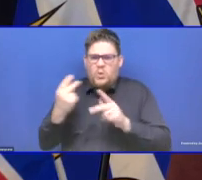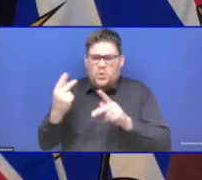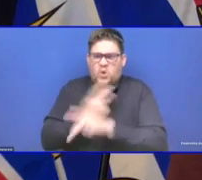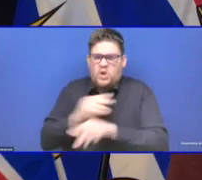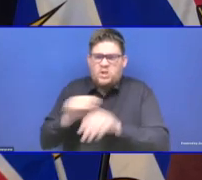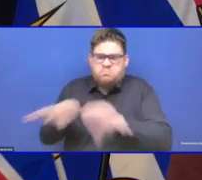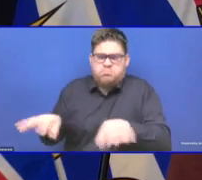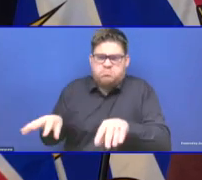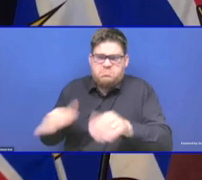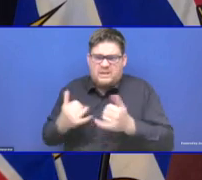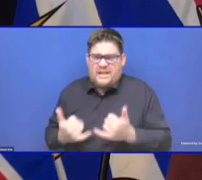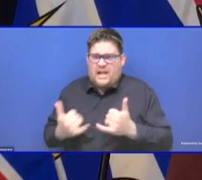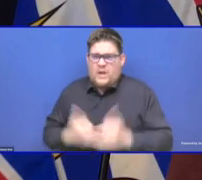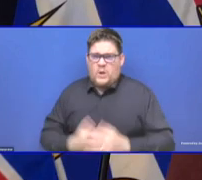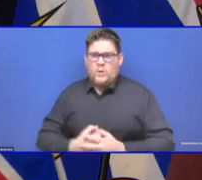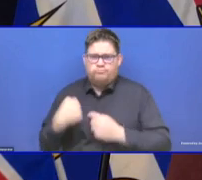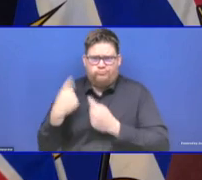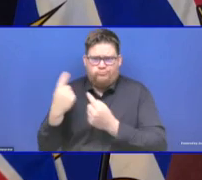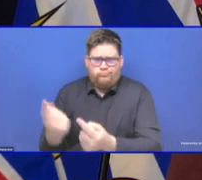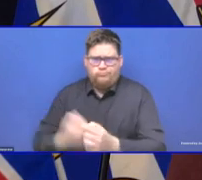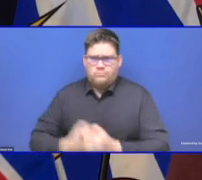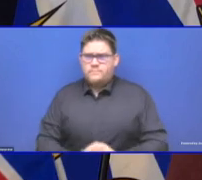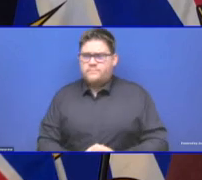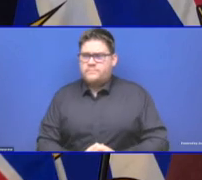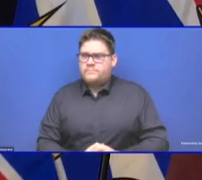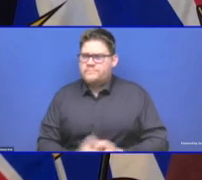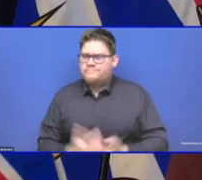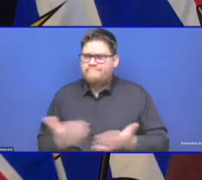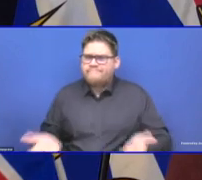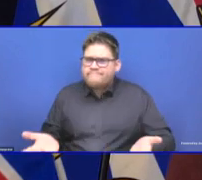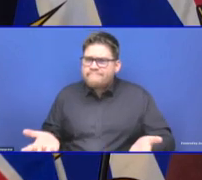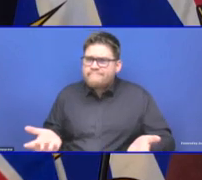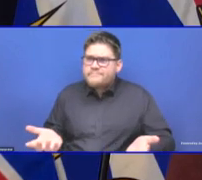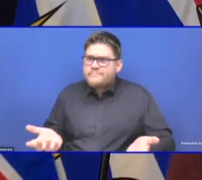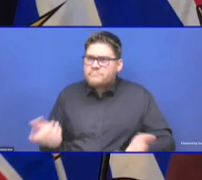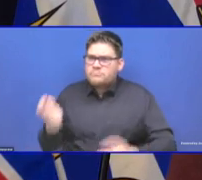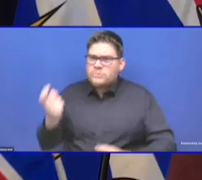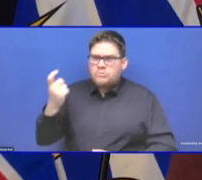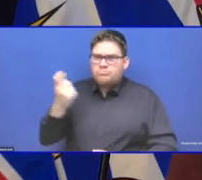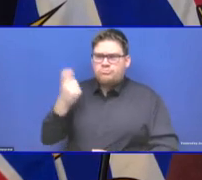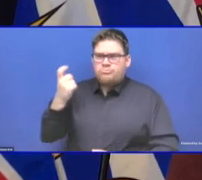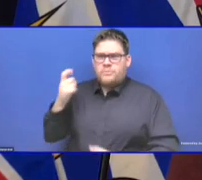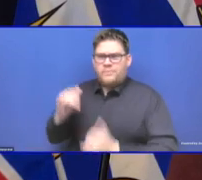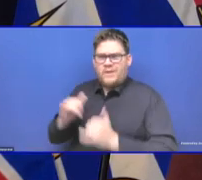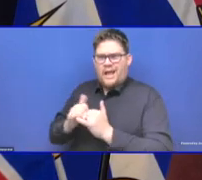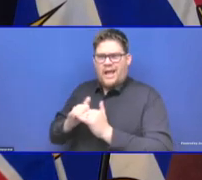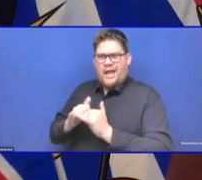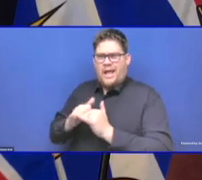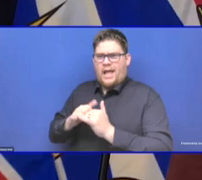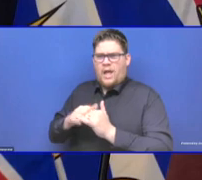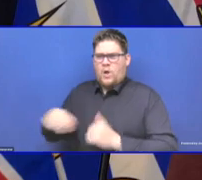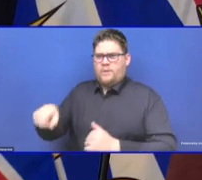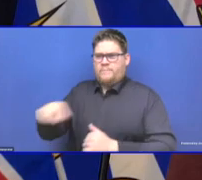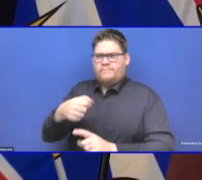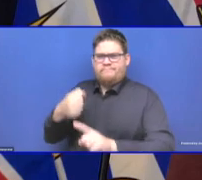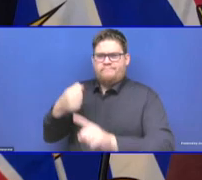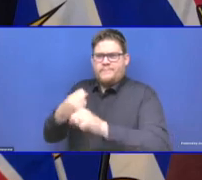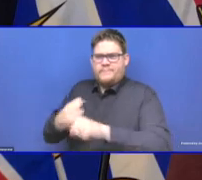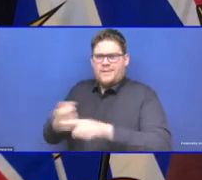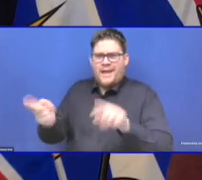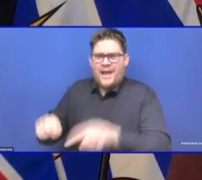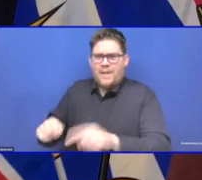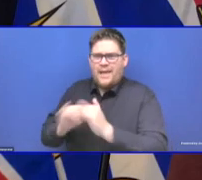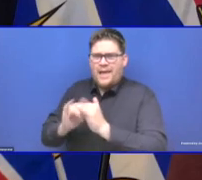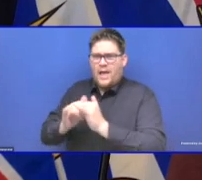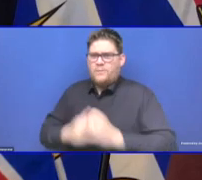have, you know, happened now that, I guess, staff that are unvaccinated or on leave and things like that, if you're able to shed some more light